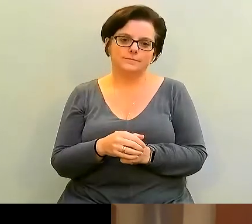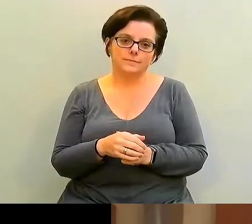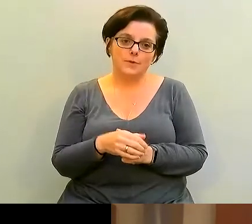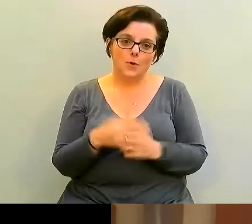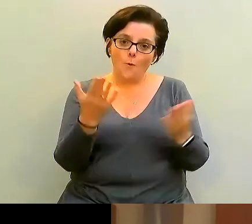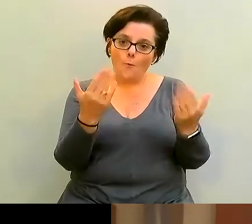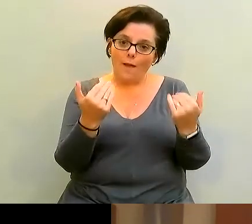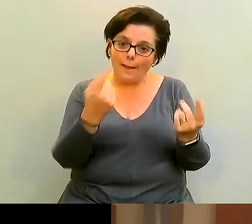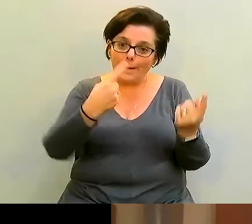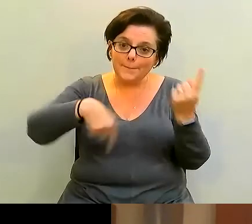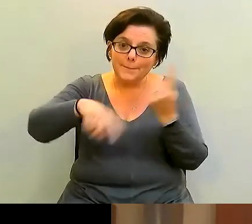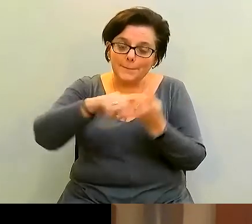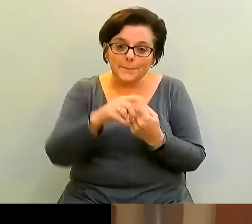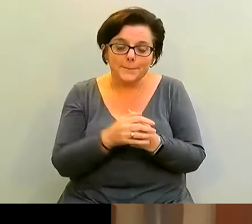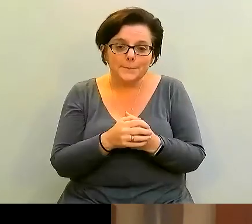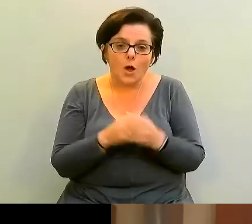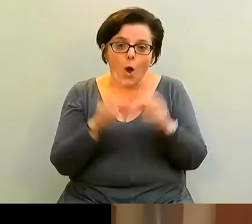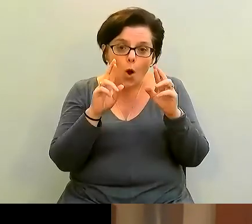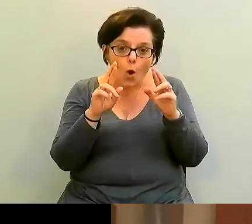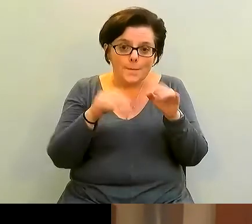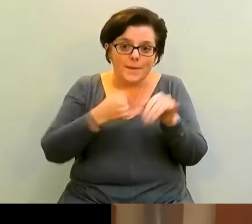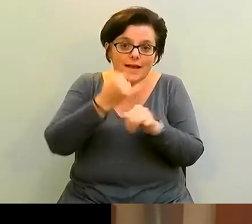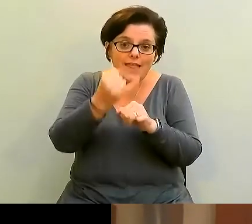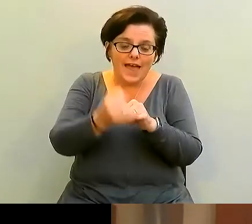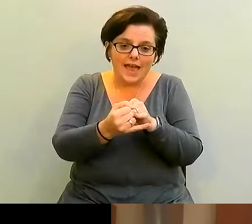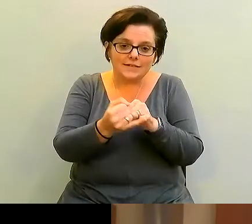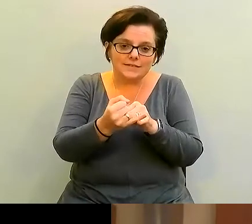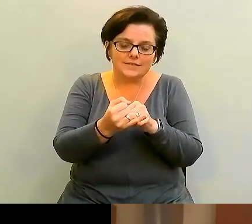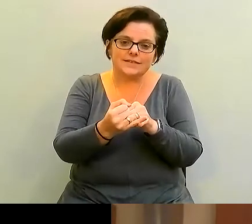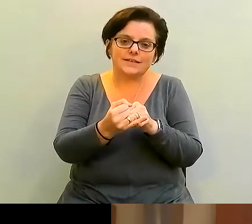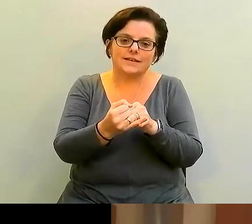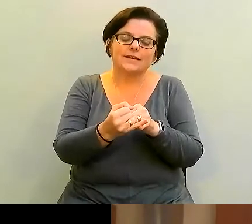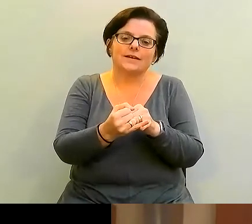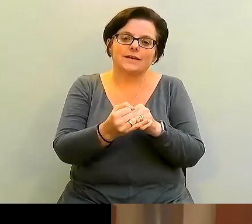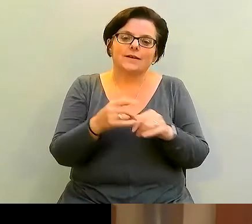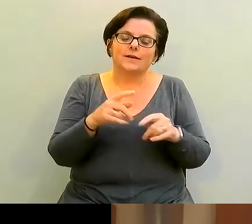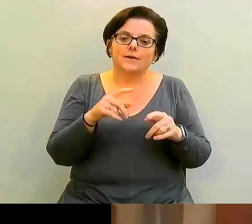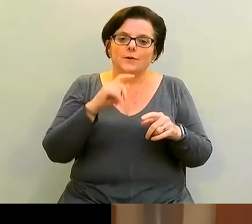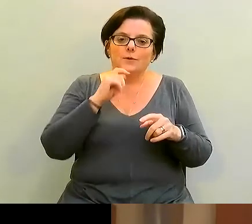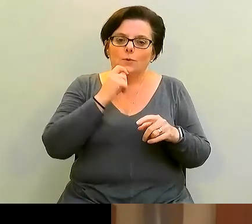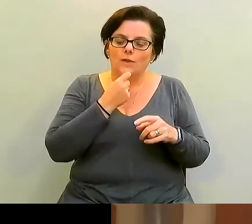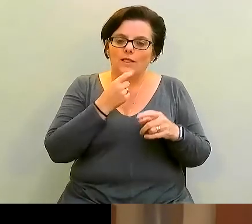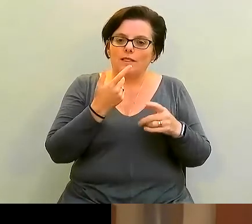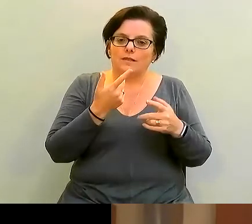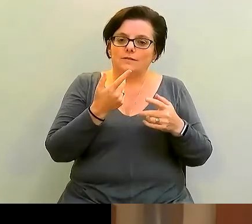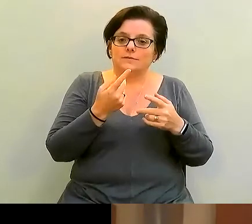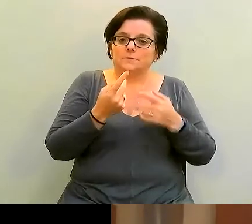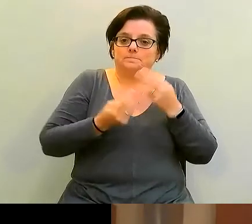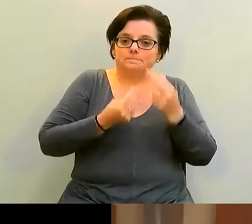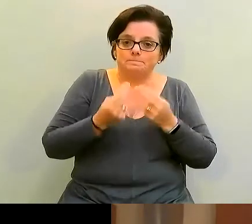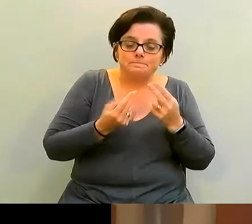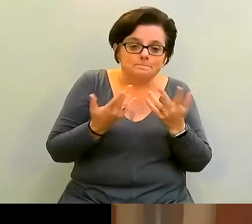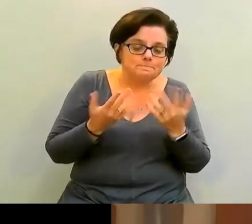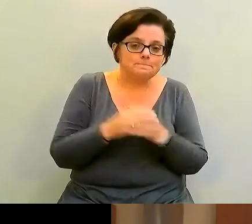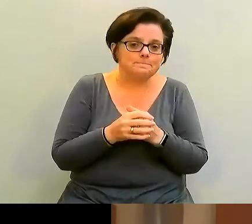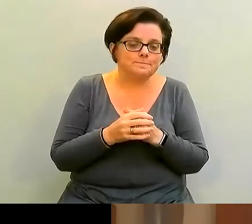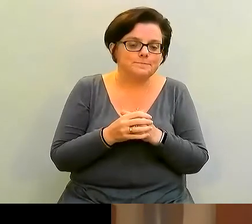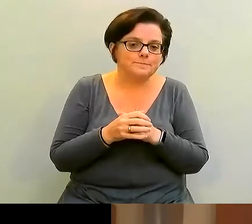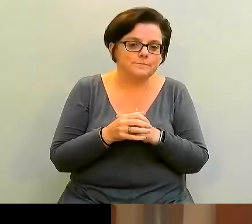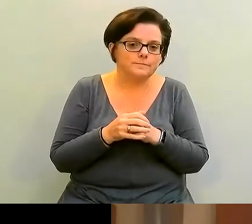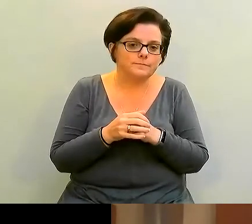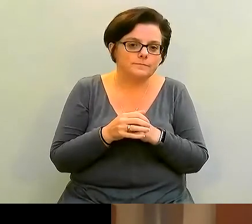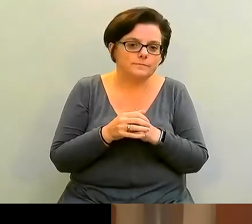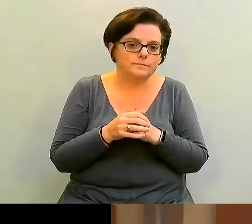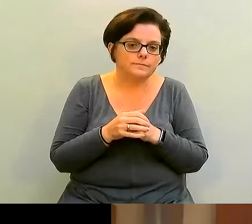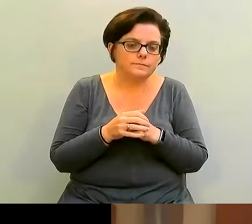I hope by the end of this evening, you will either know how to make dinner for tomorrow or one of the other evenings, or you will cook a lot. Whenever I